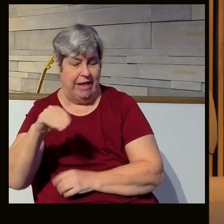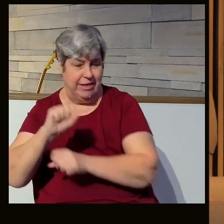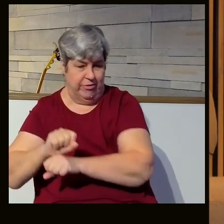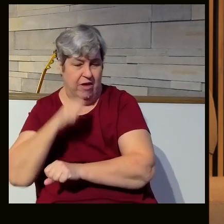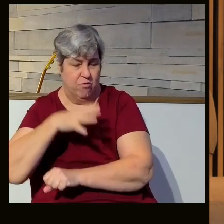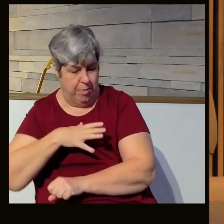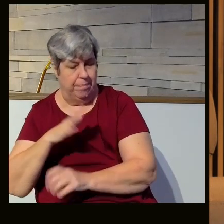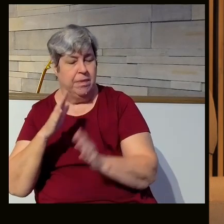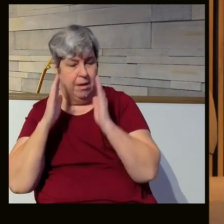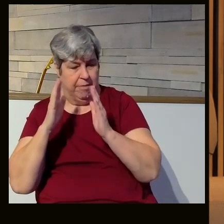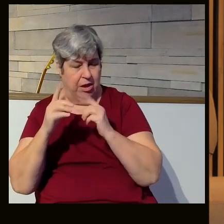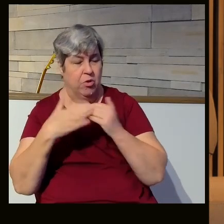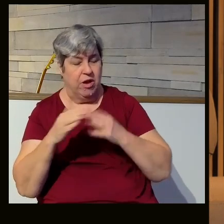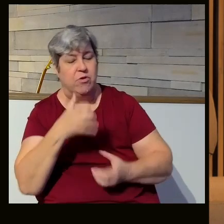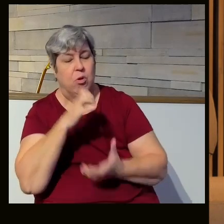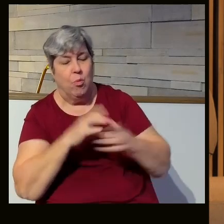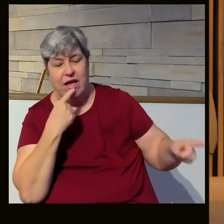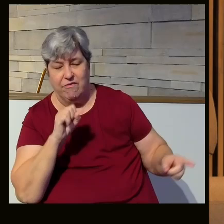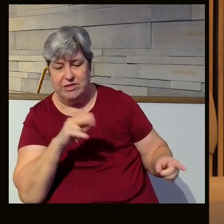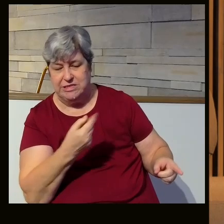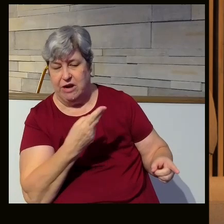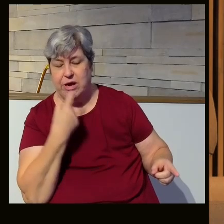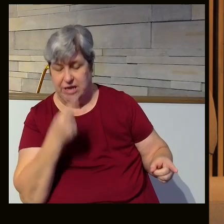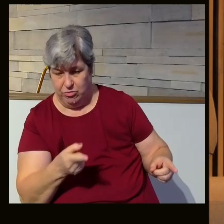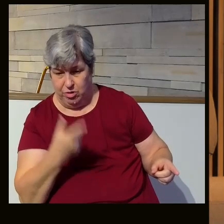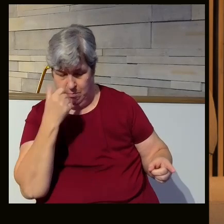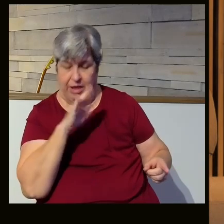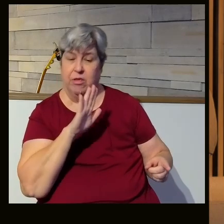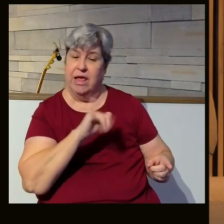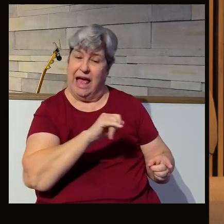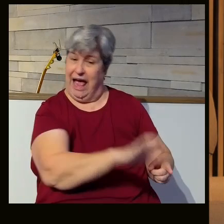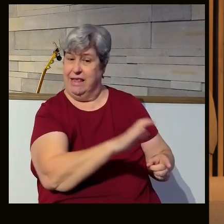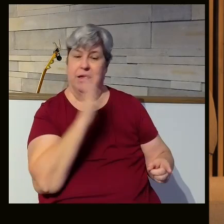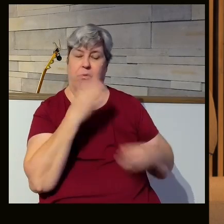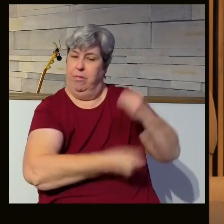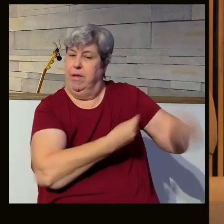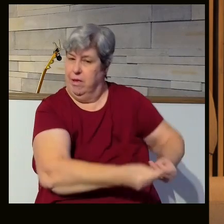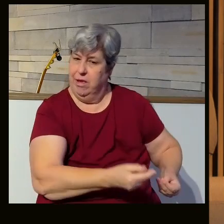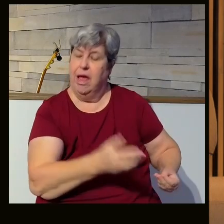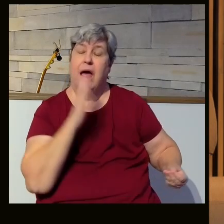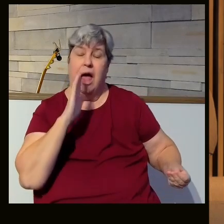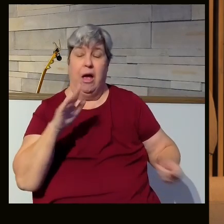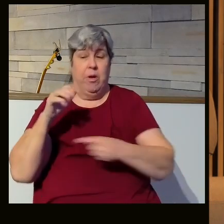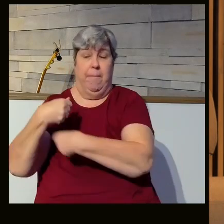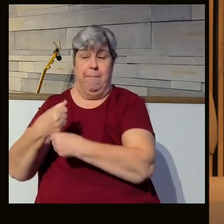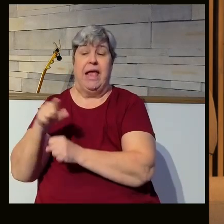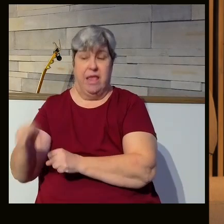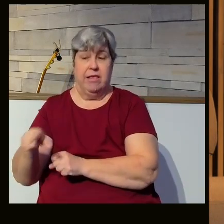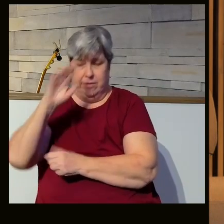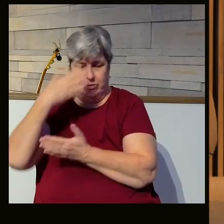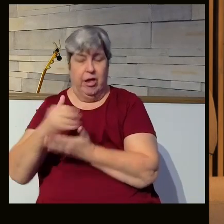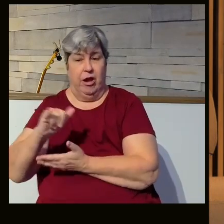woman. Listen to whatever Sarah tells you, because it is through Isaac that your offspring will be reckoned. I will make the son of the slave into